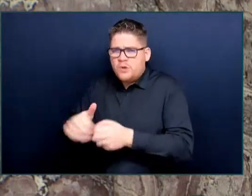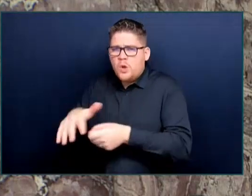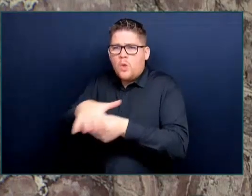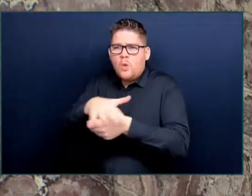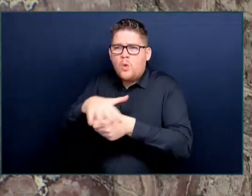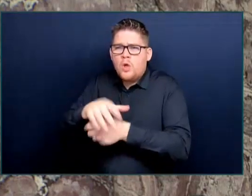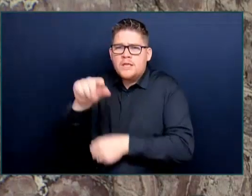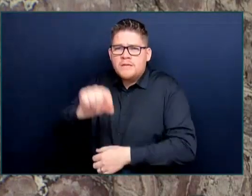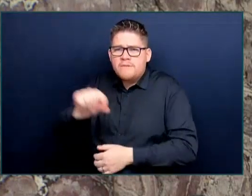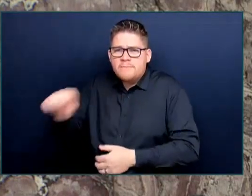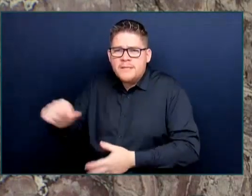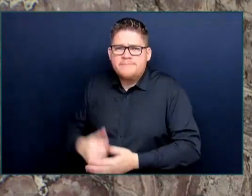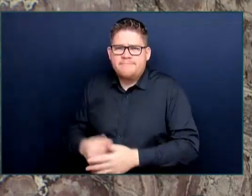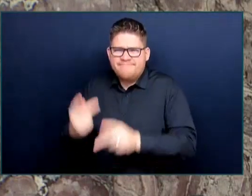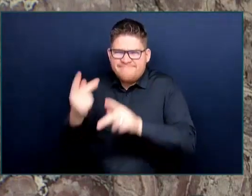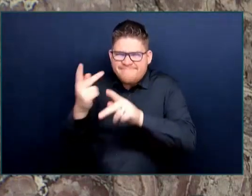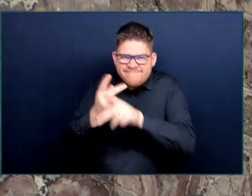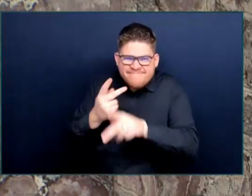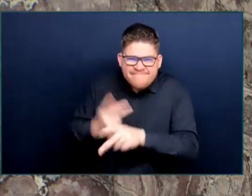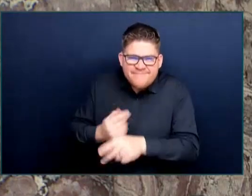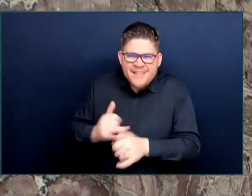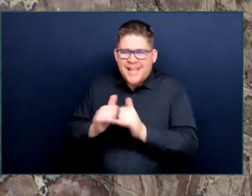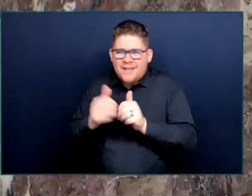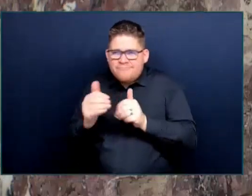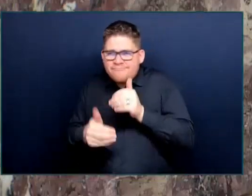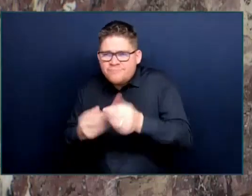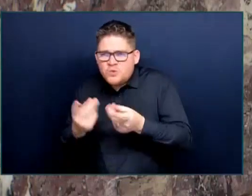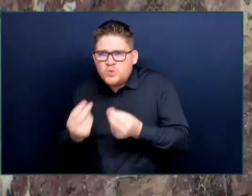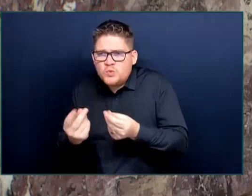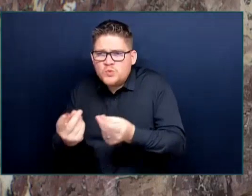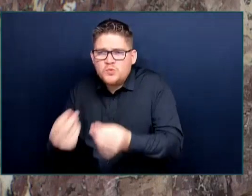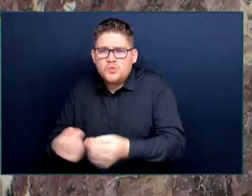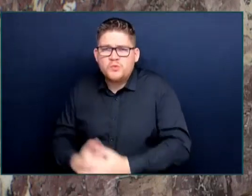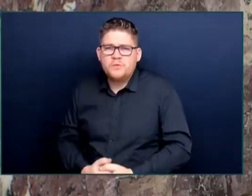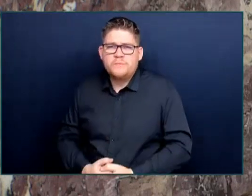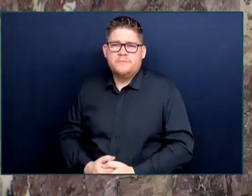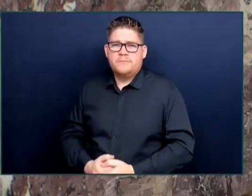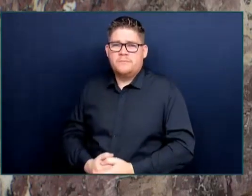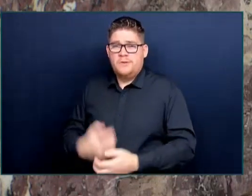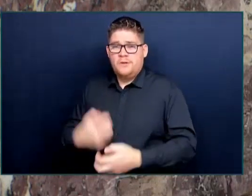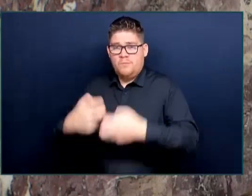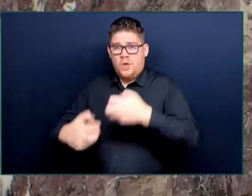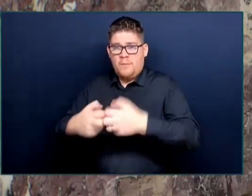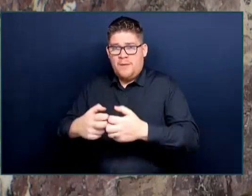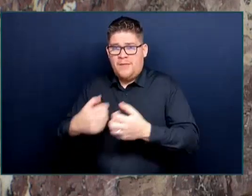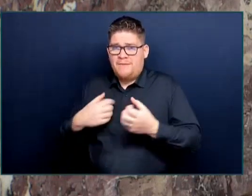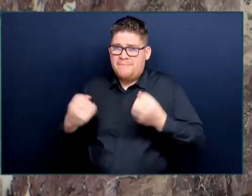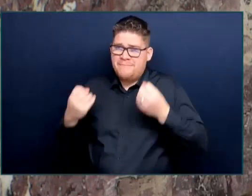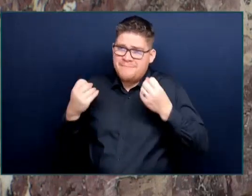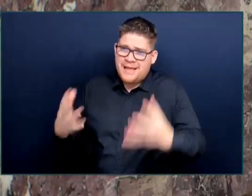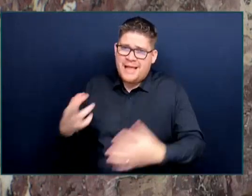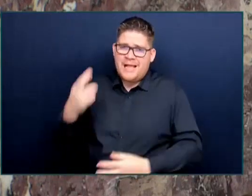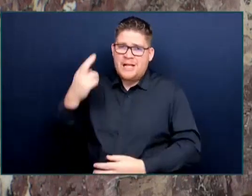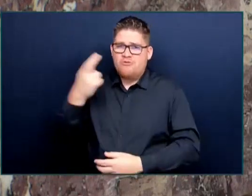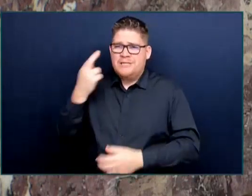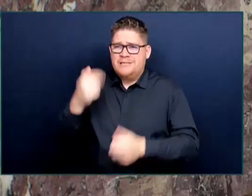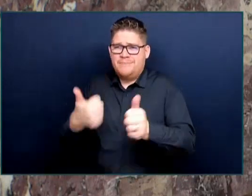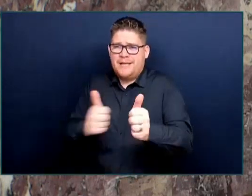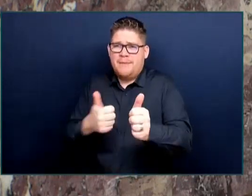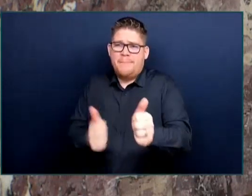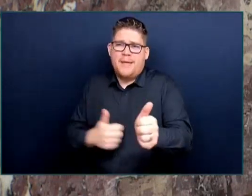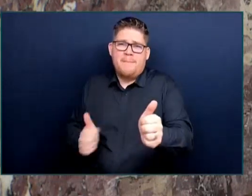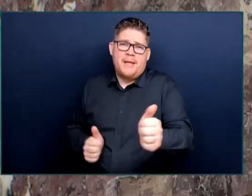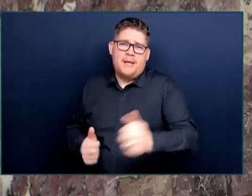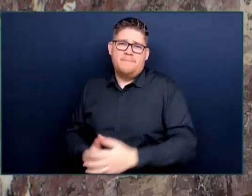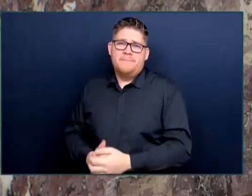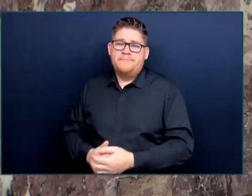There are a number of reasons that the member well knows for the problems that we are seeing. We are seeing it through the toxic drug supply. We are seeing it through the mental